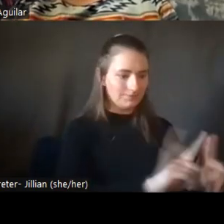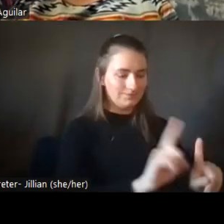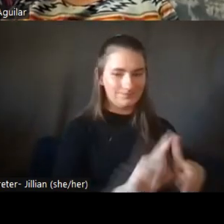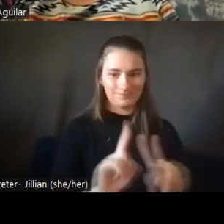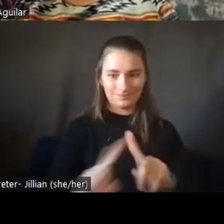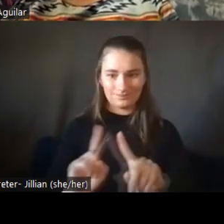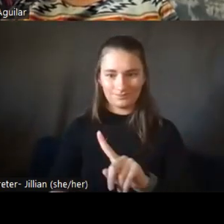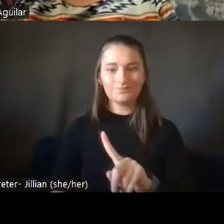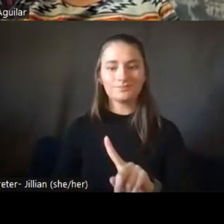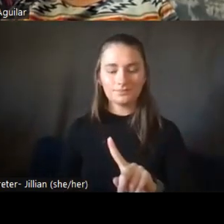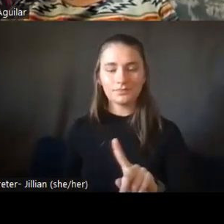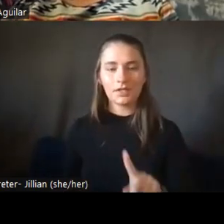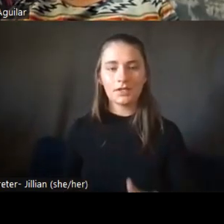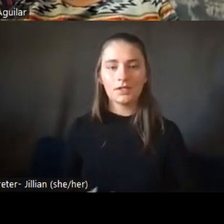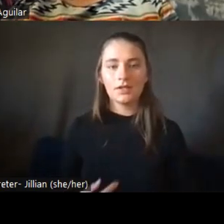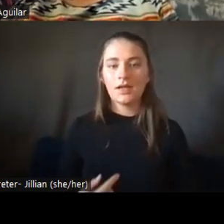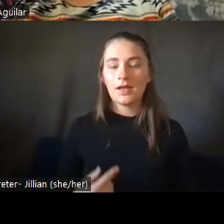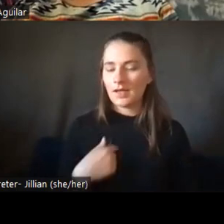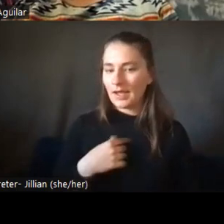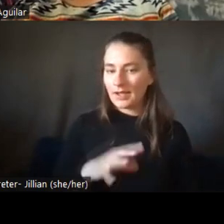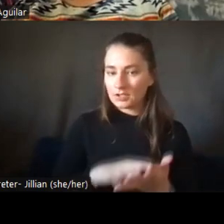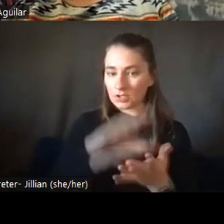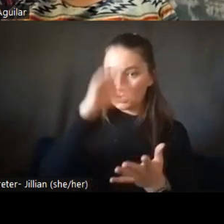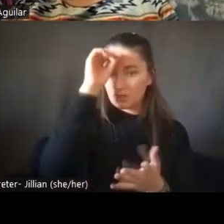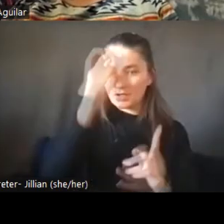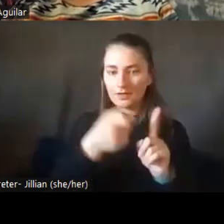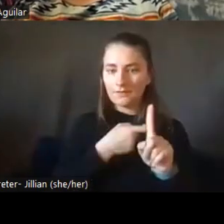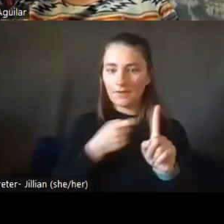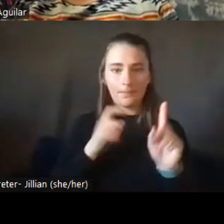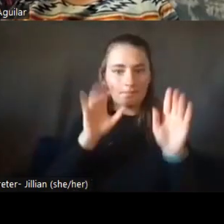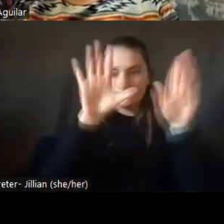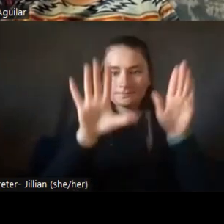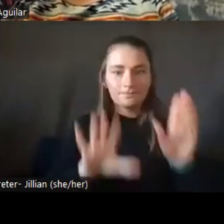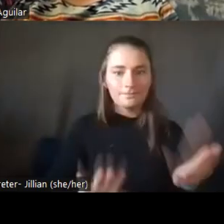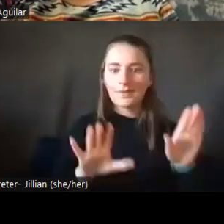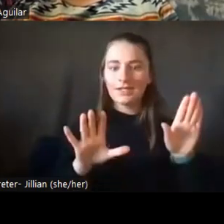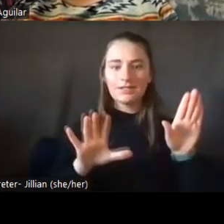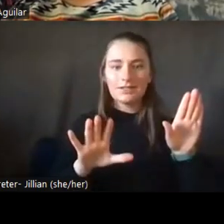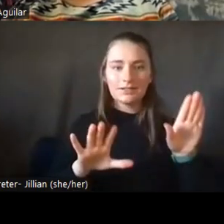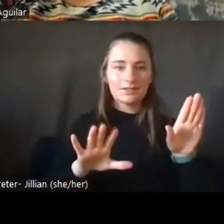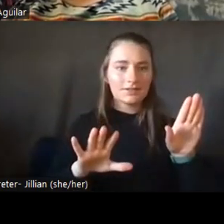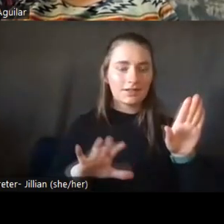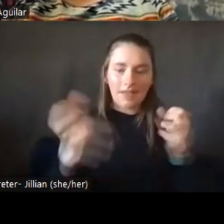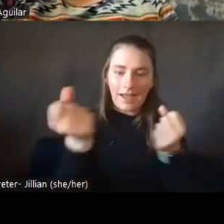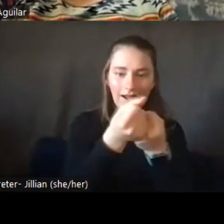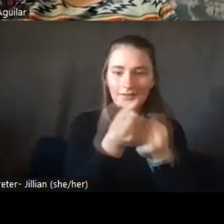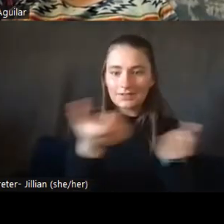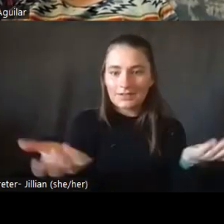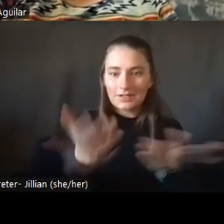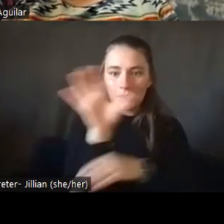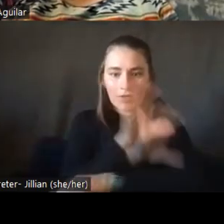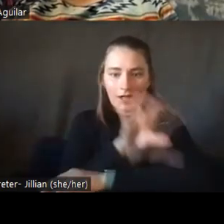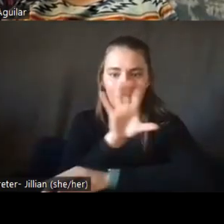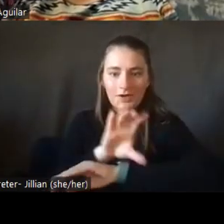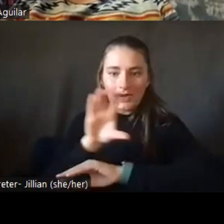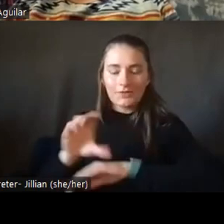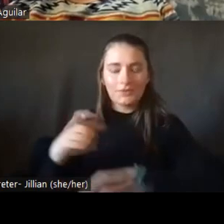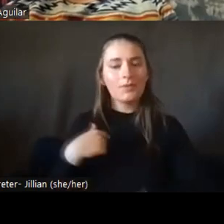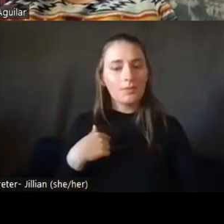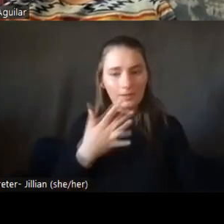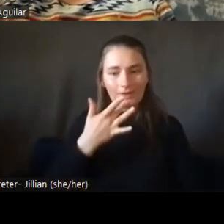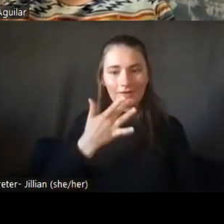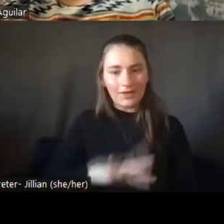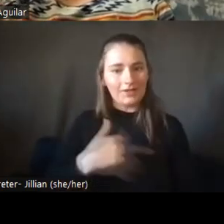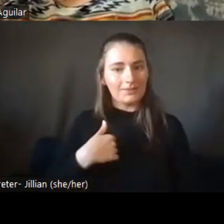And I've got to learn from some of the best advocates in the state of Colorado. So I was fortunate to be